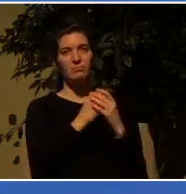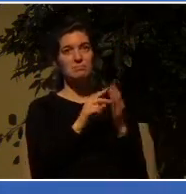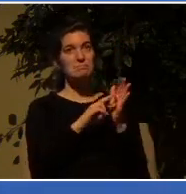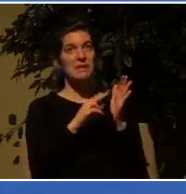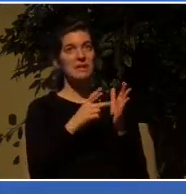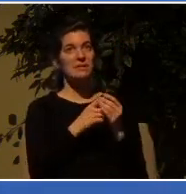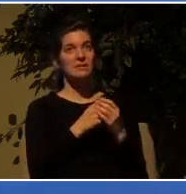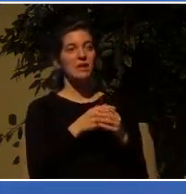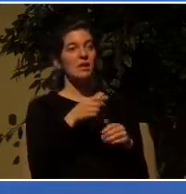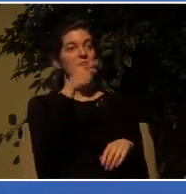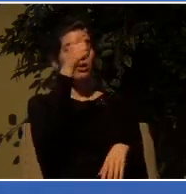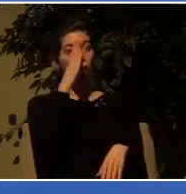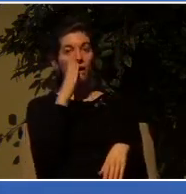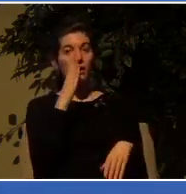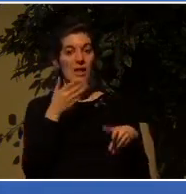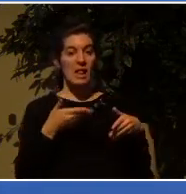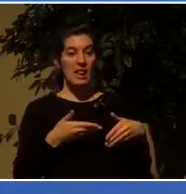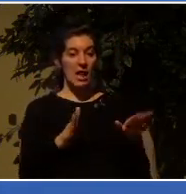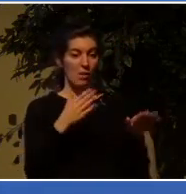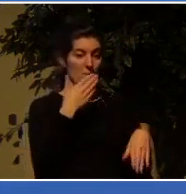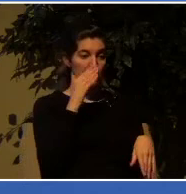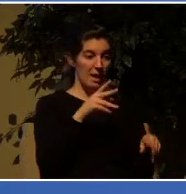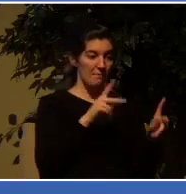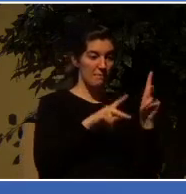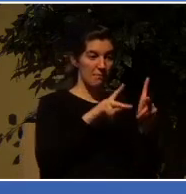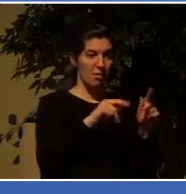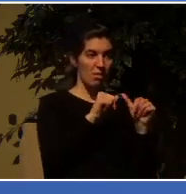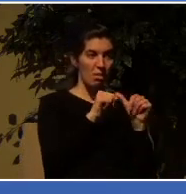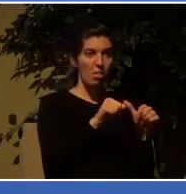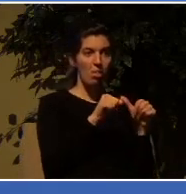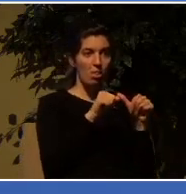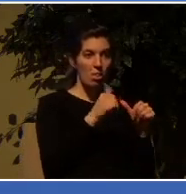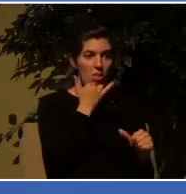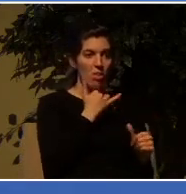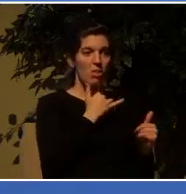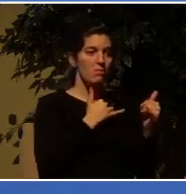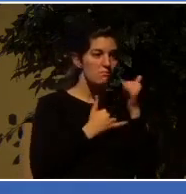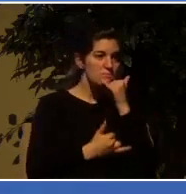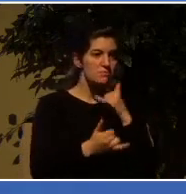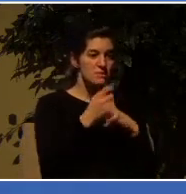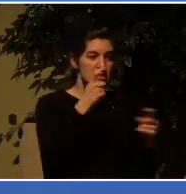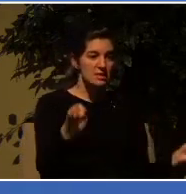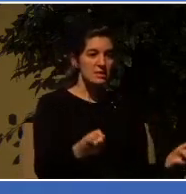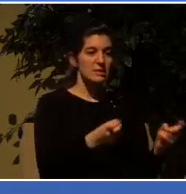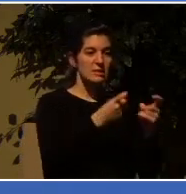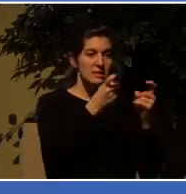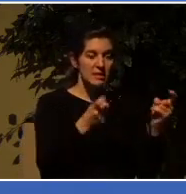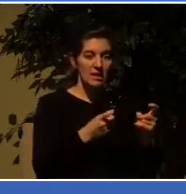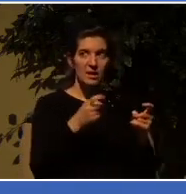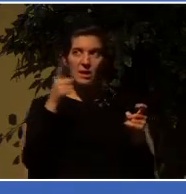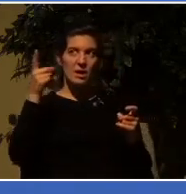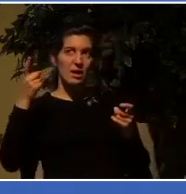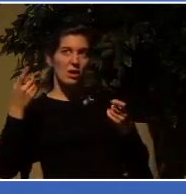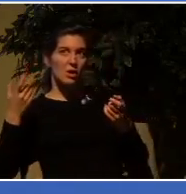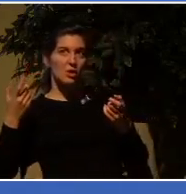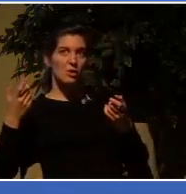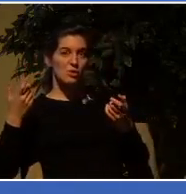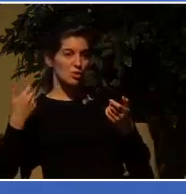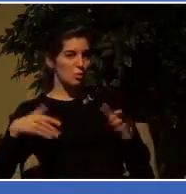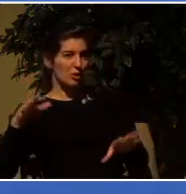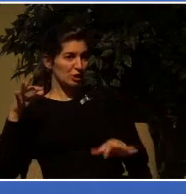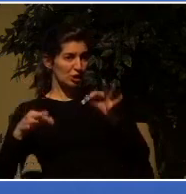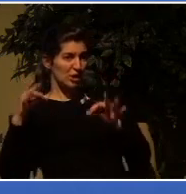go on for as long as he can because he doesn't want to judge them and he doesn't want to send people to hell